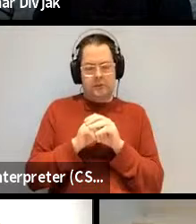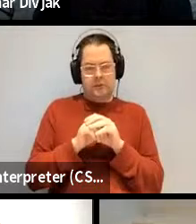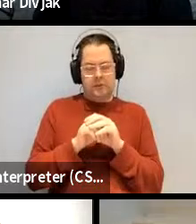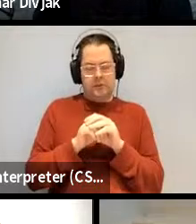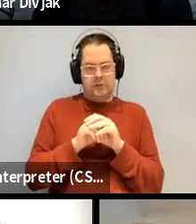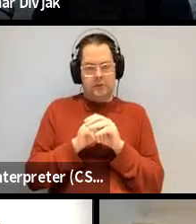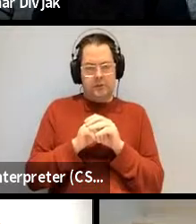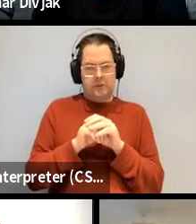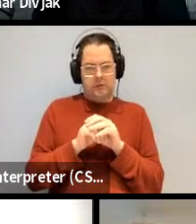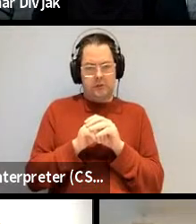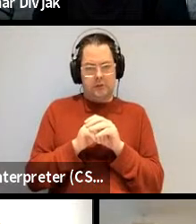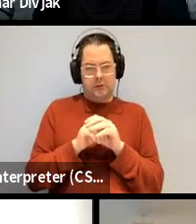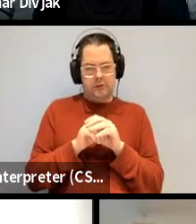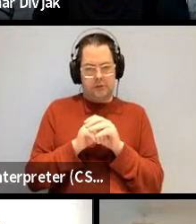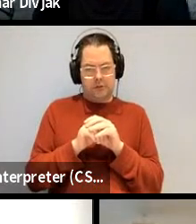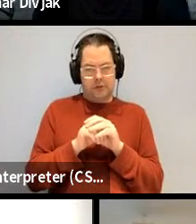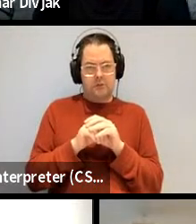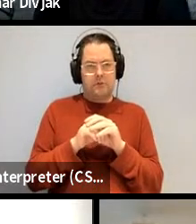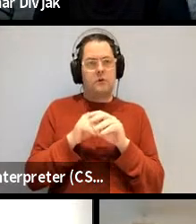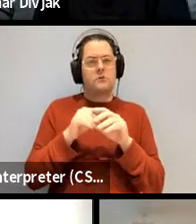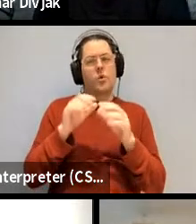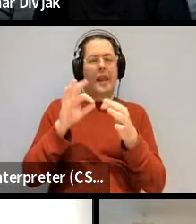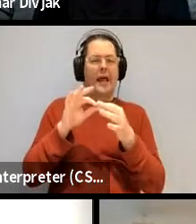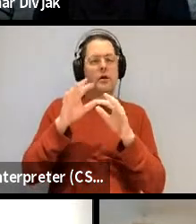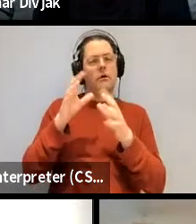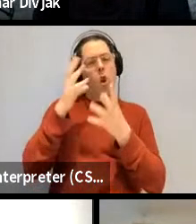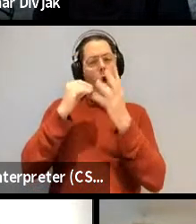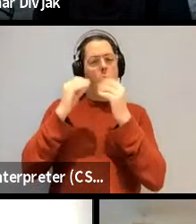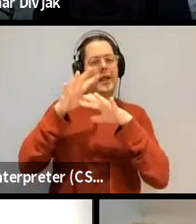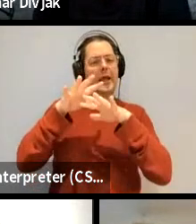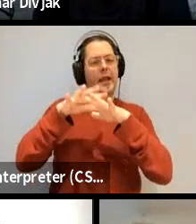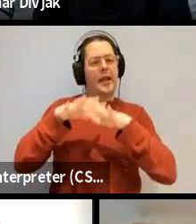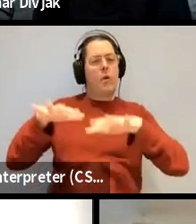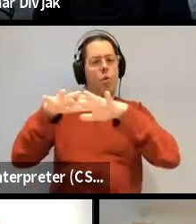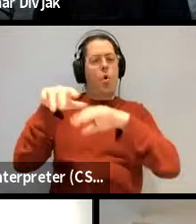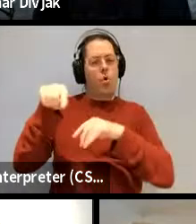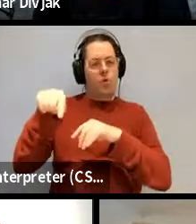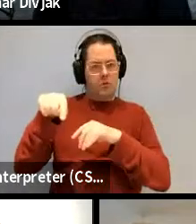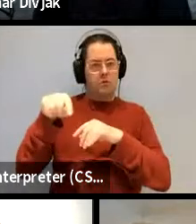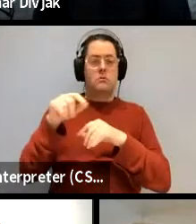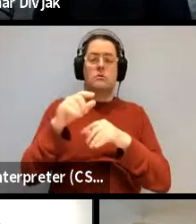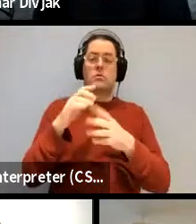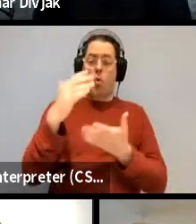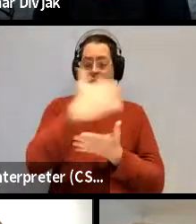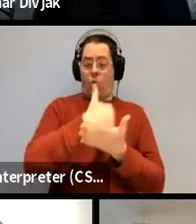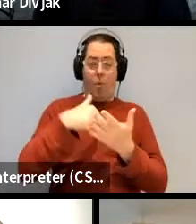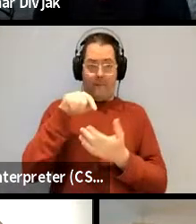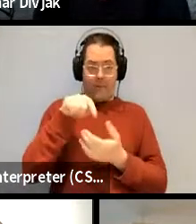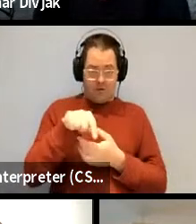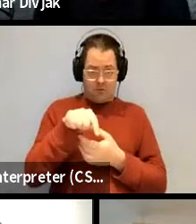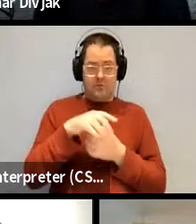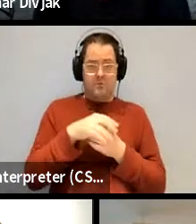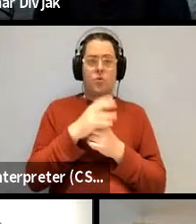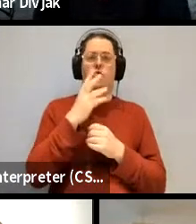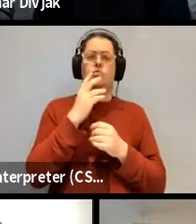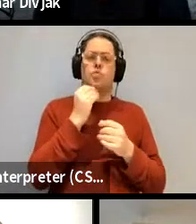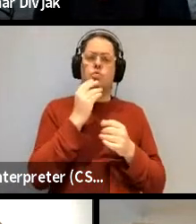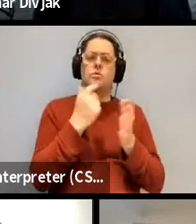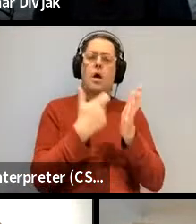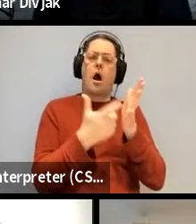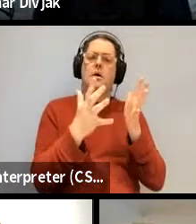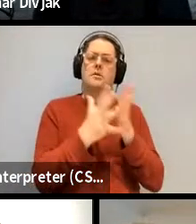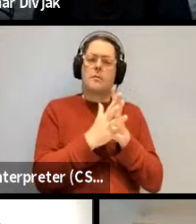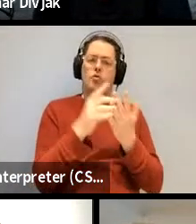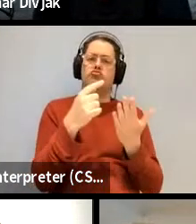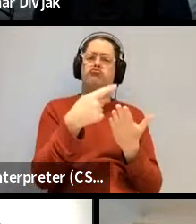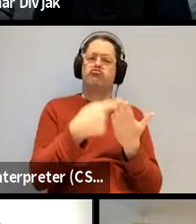in in the in the learning network so you train your corpus you you use riskola wagner rule and then in